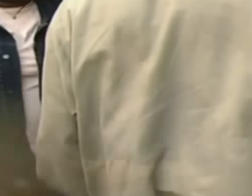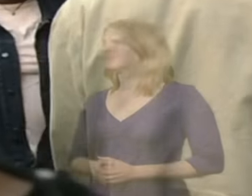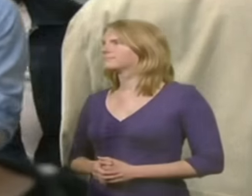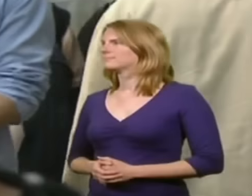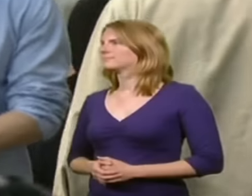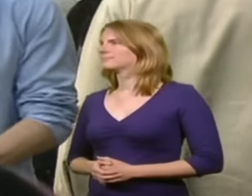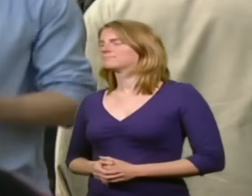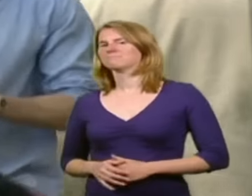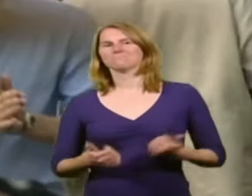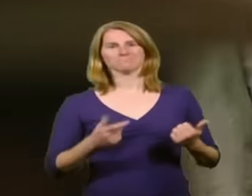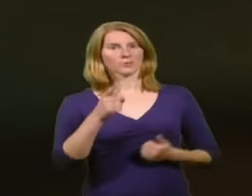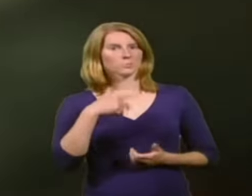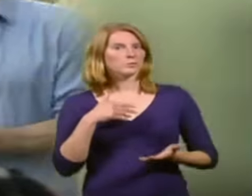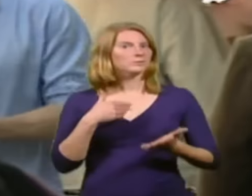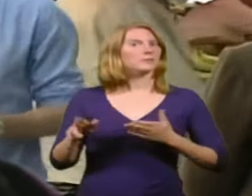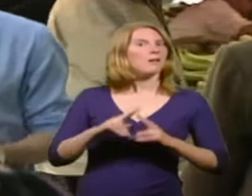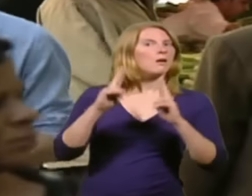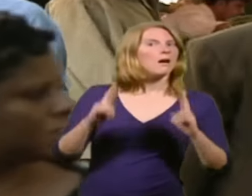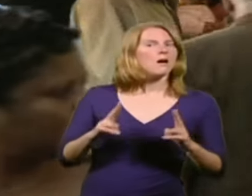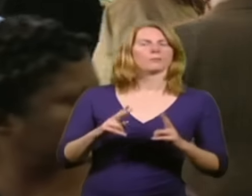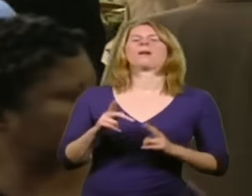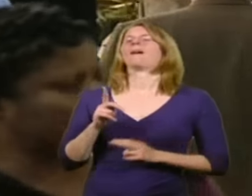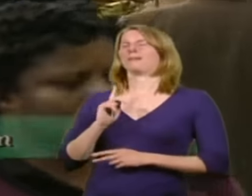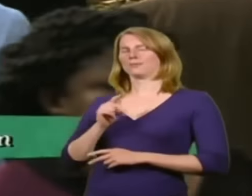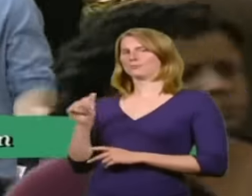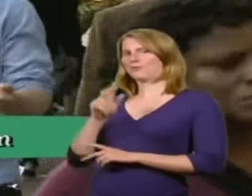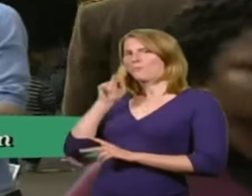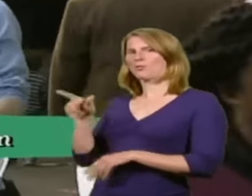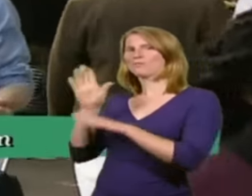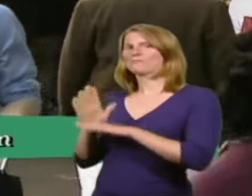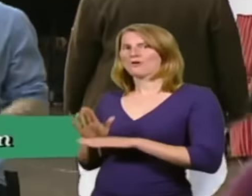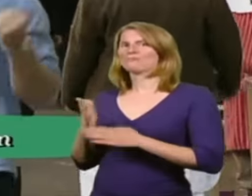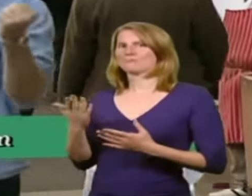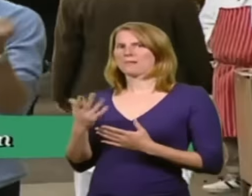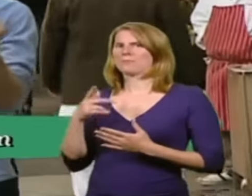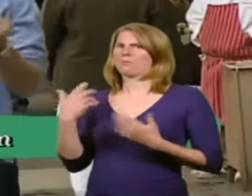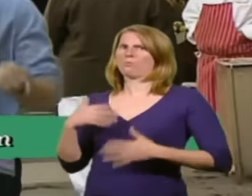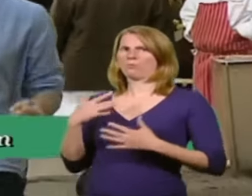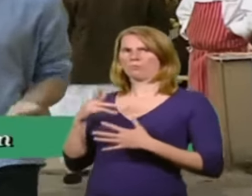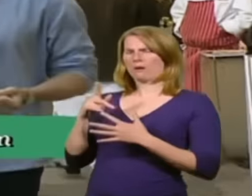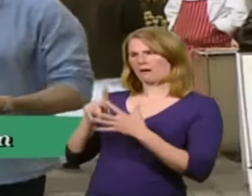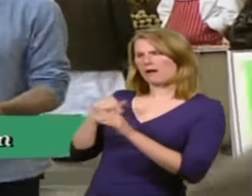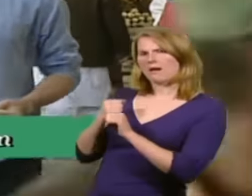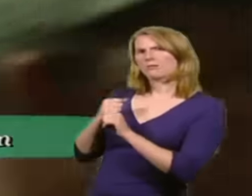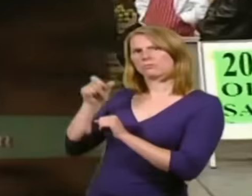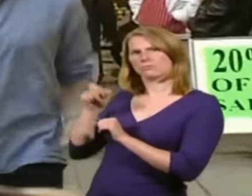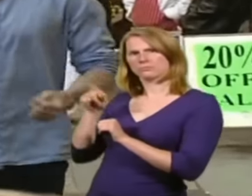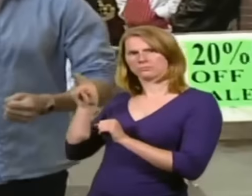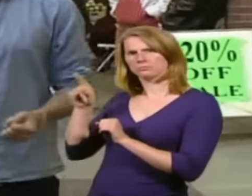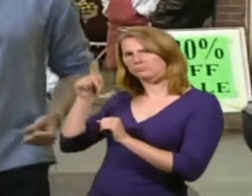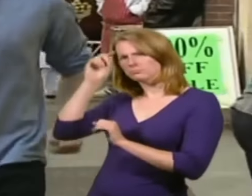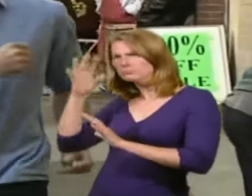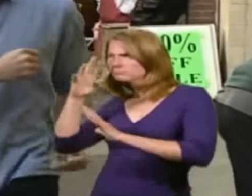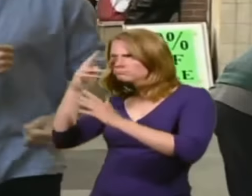Welcome to House Doctor, the show to watch if you want to sell your home. Each week we arrange a bout between heart-hitting real estate stylist Anne Maurice